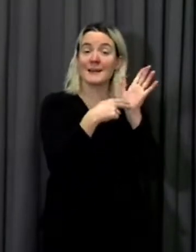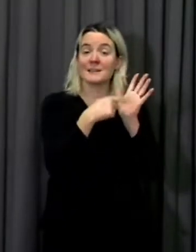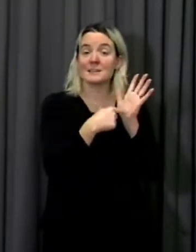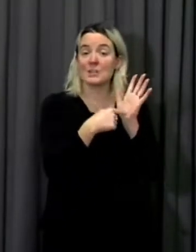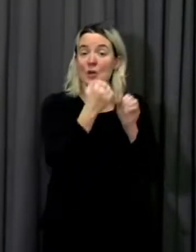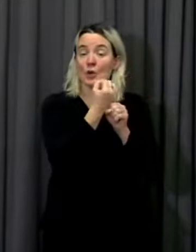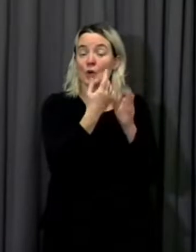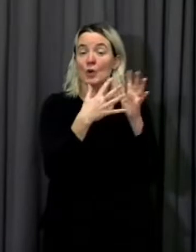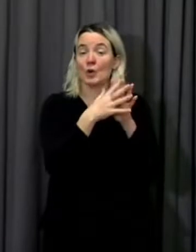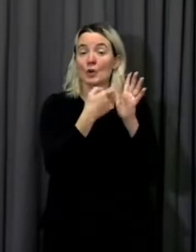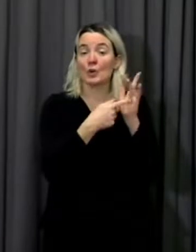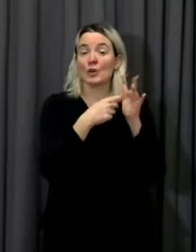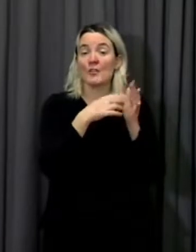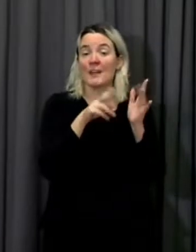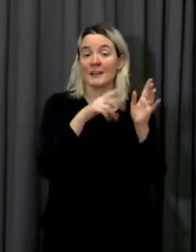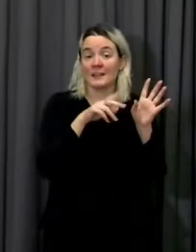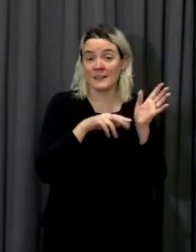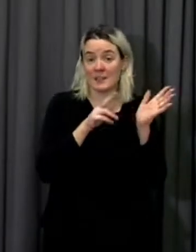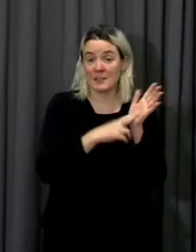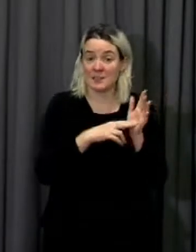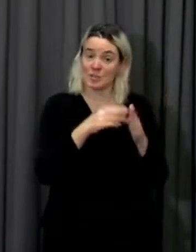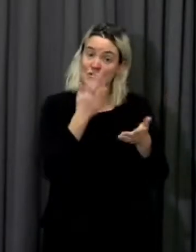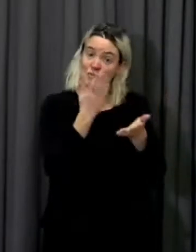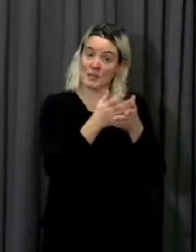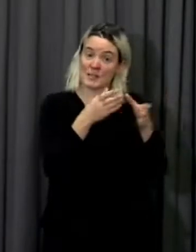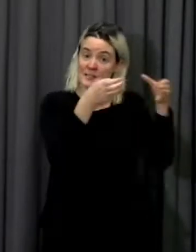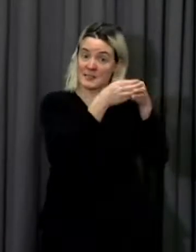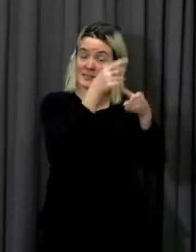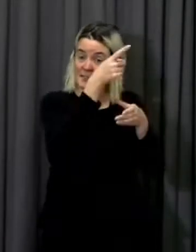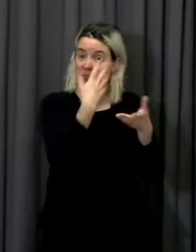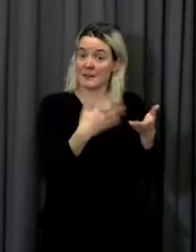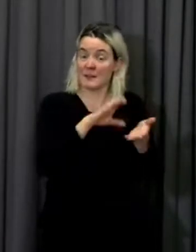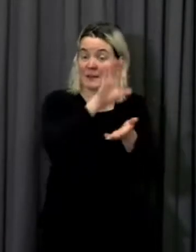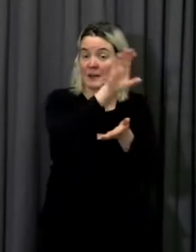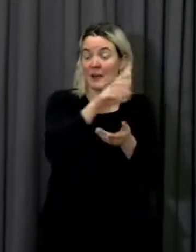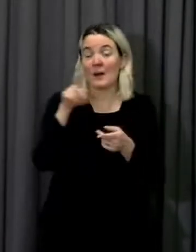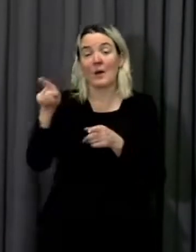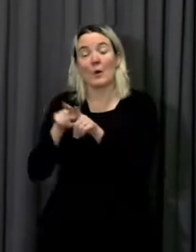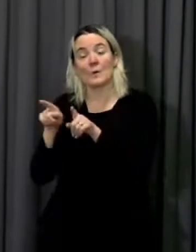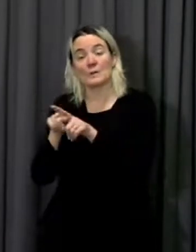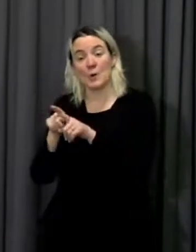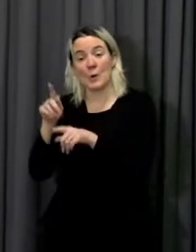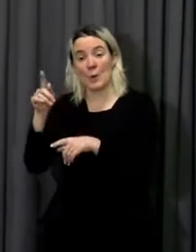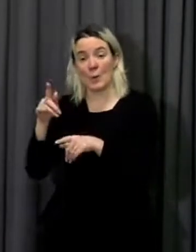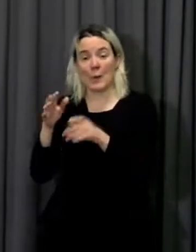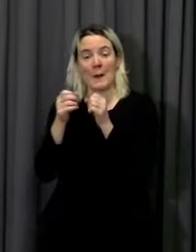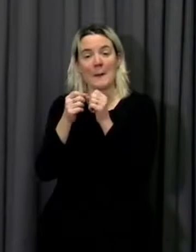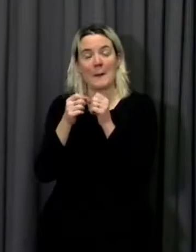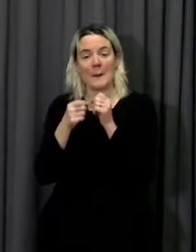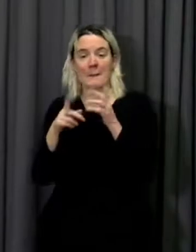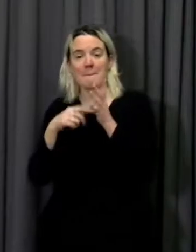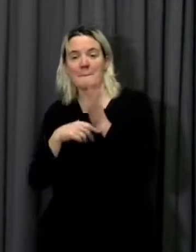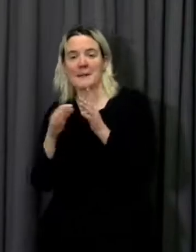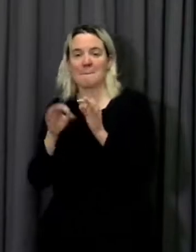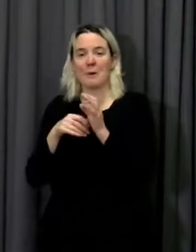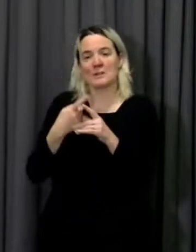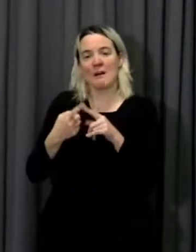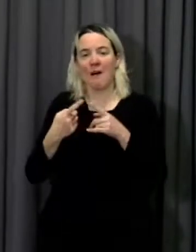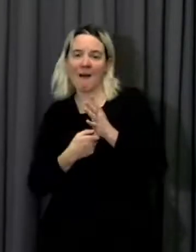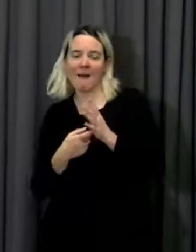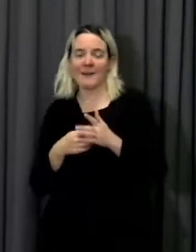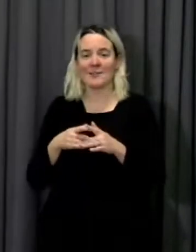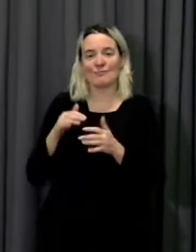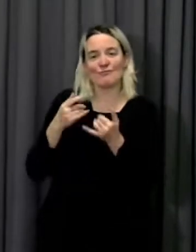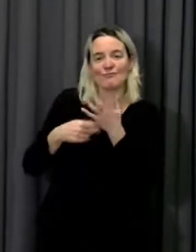and a beatboxer from Blaenau Gwent. Hugh Jones, who is the chair of Natgwrthain Trust, has said that this funding